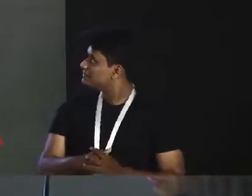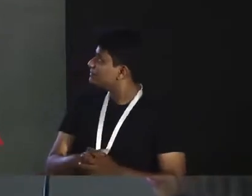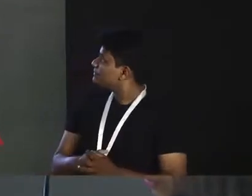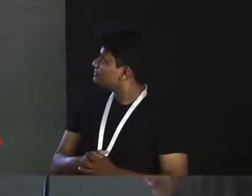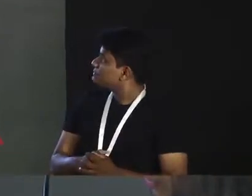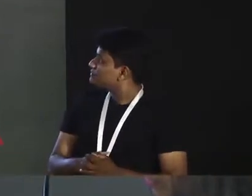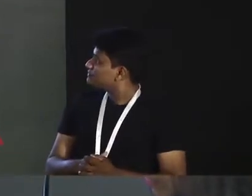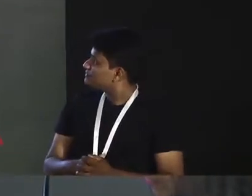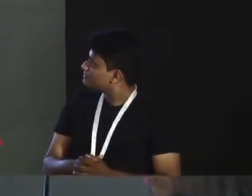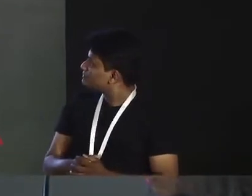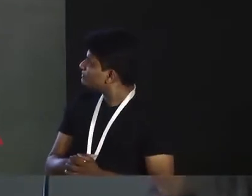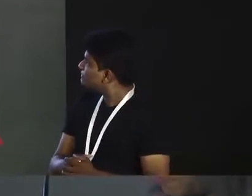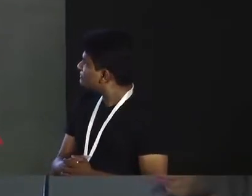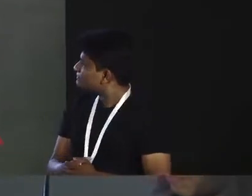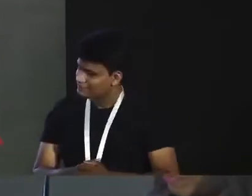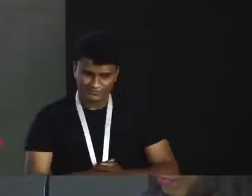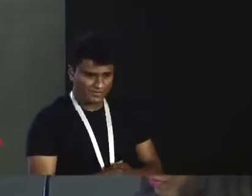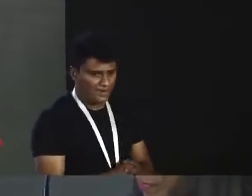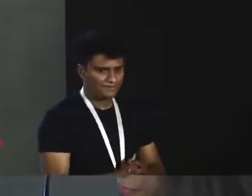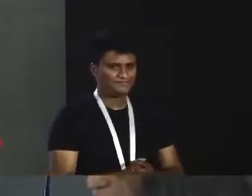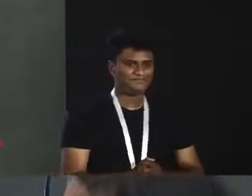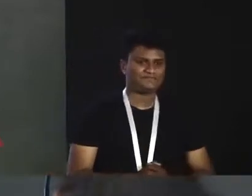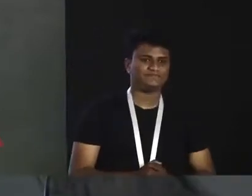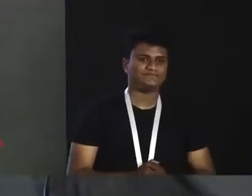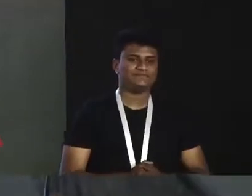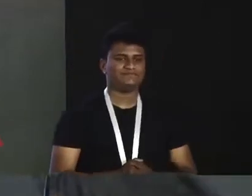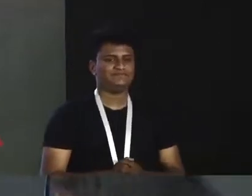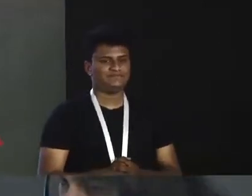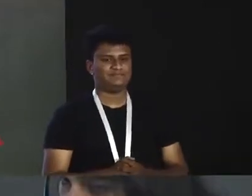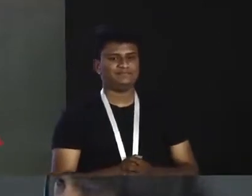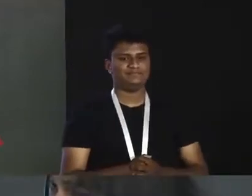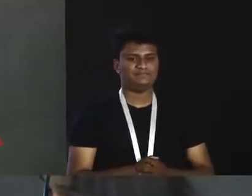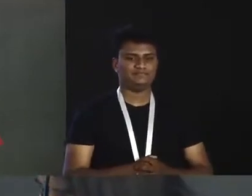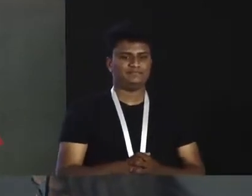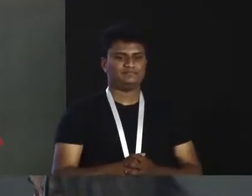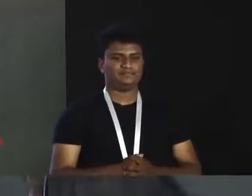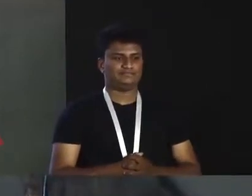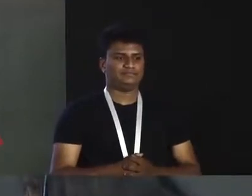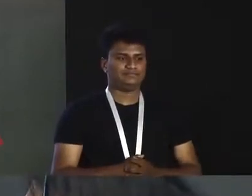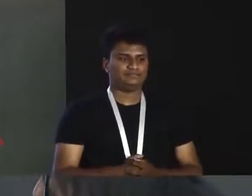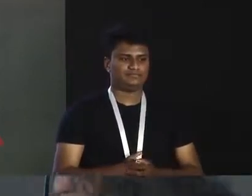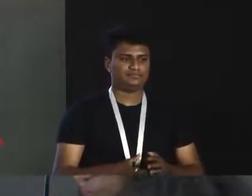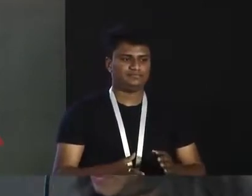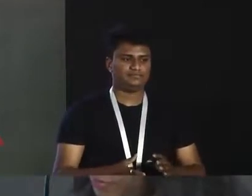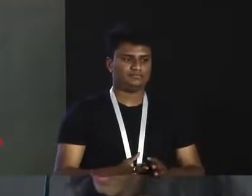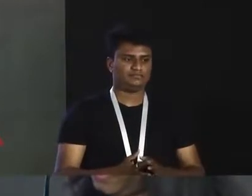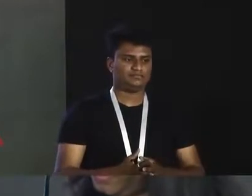Yeah. slide title. Title. Okay. Okay.